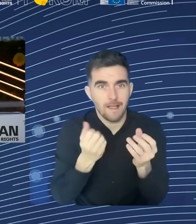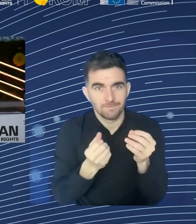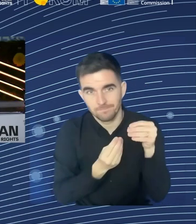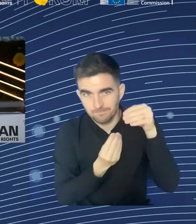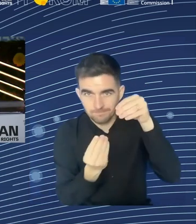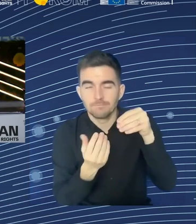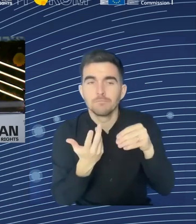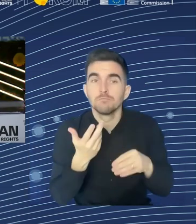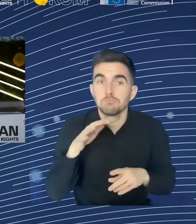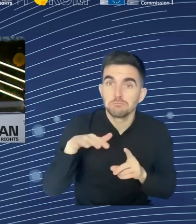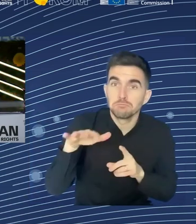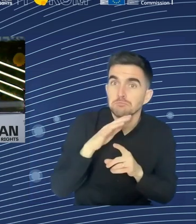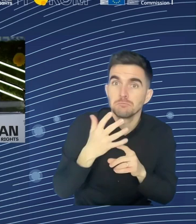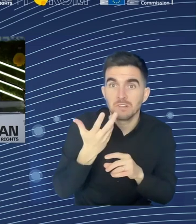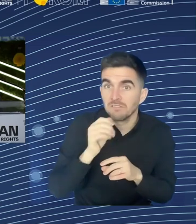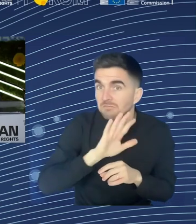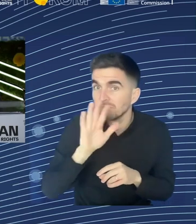occupations.